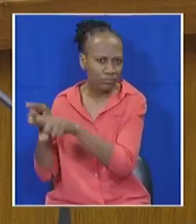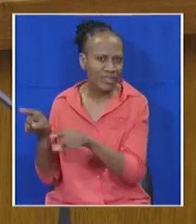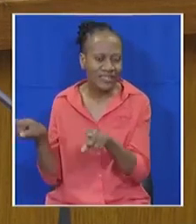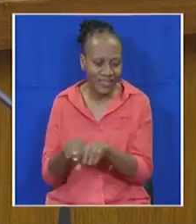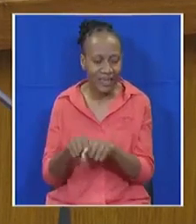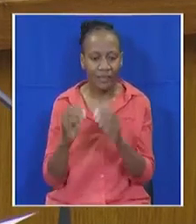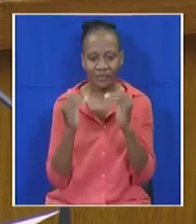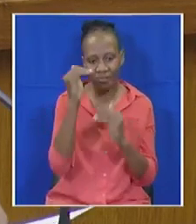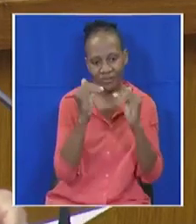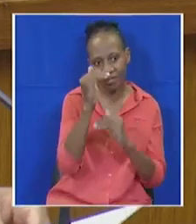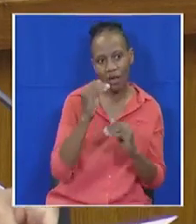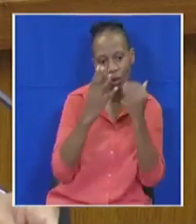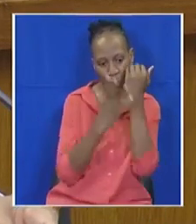between rich and poor throughout the world. Thank